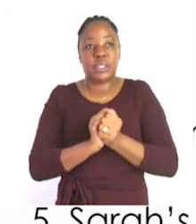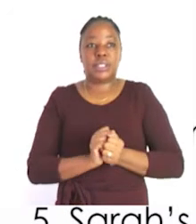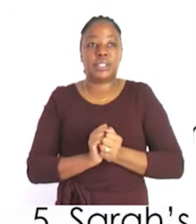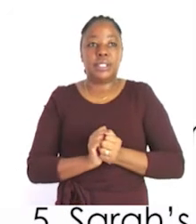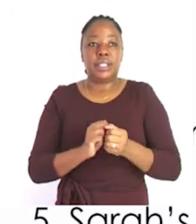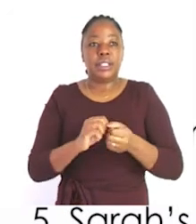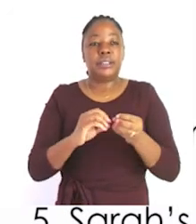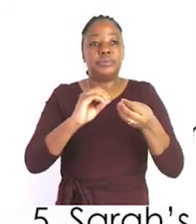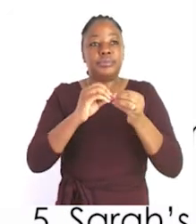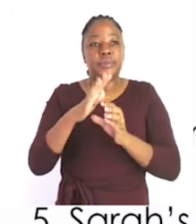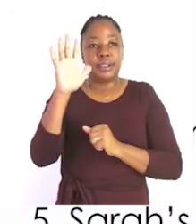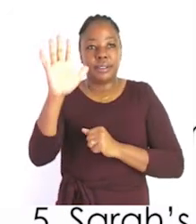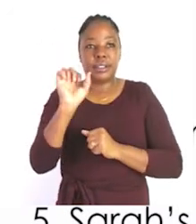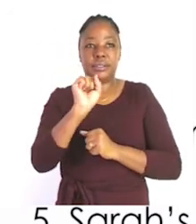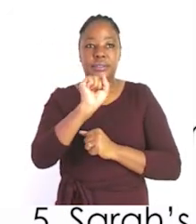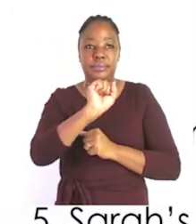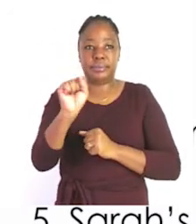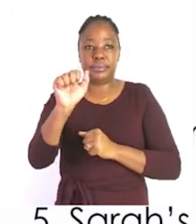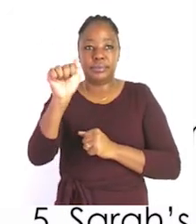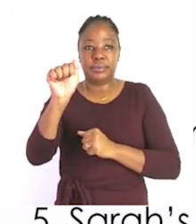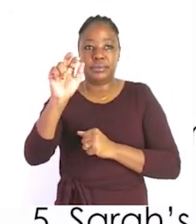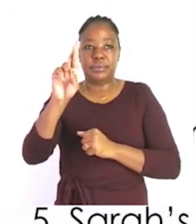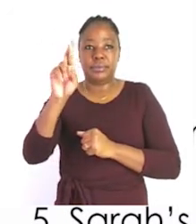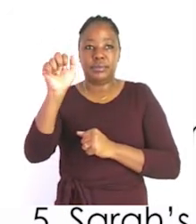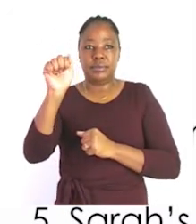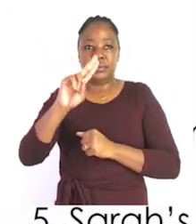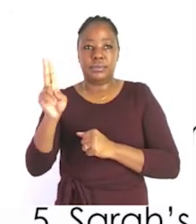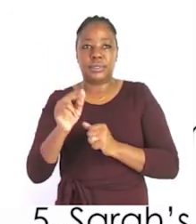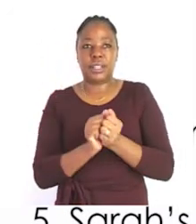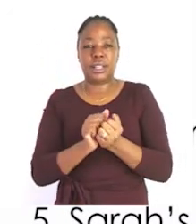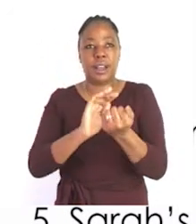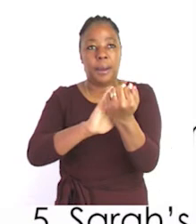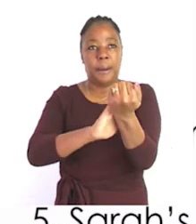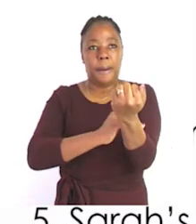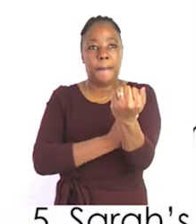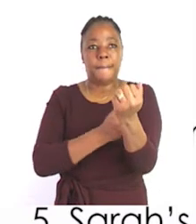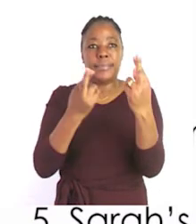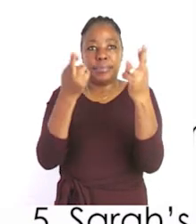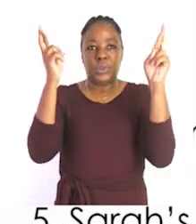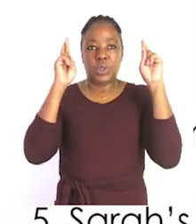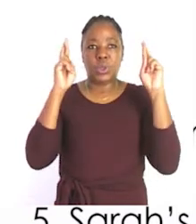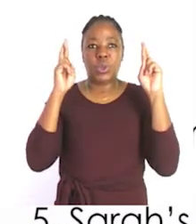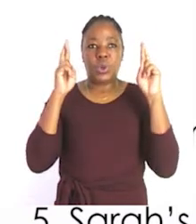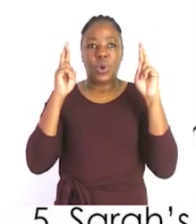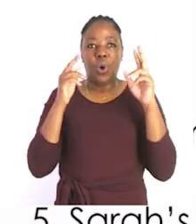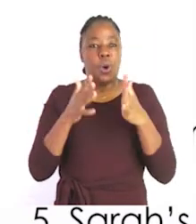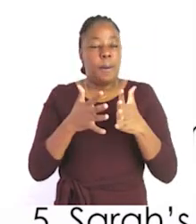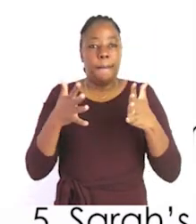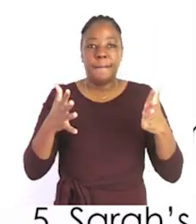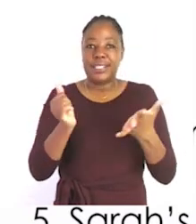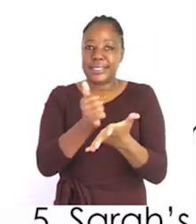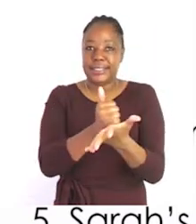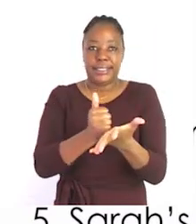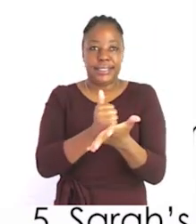number five number says sarah's bedroom is very tidy the word tidy is the one that